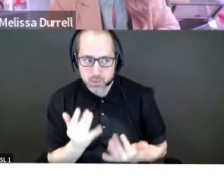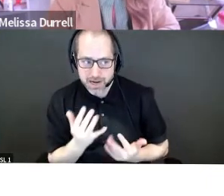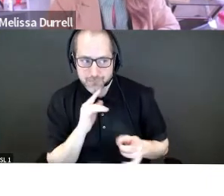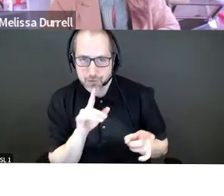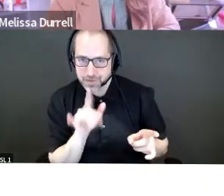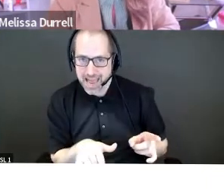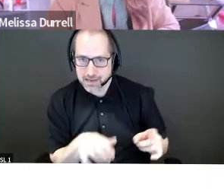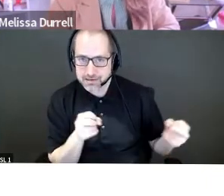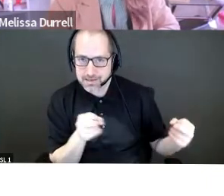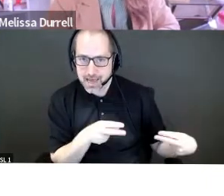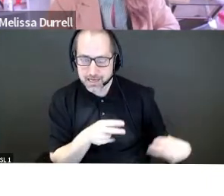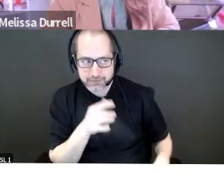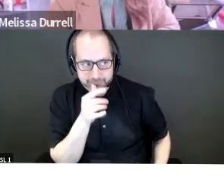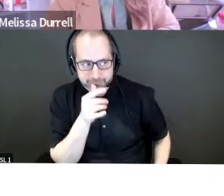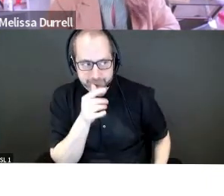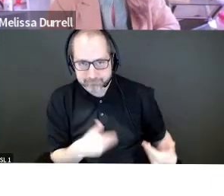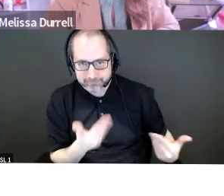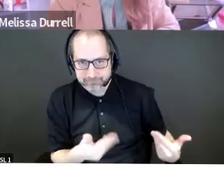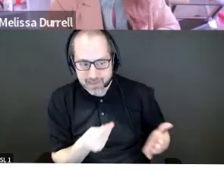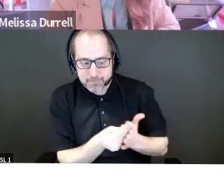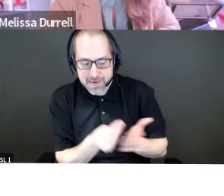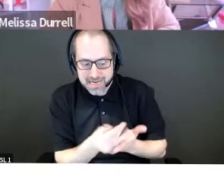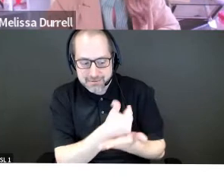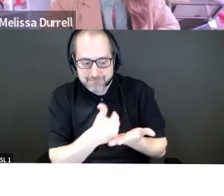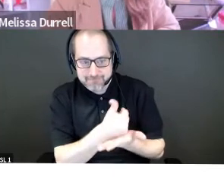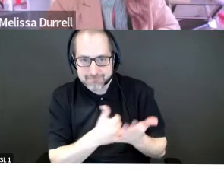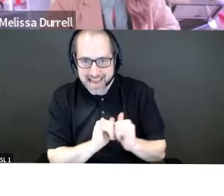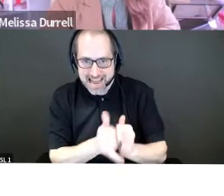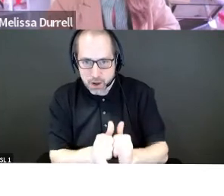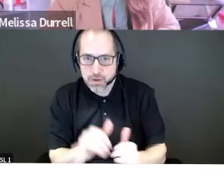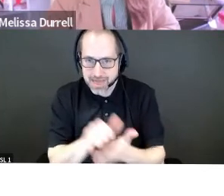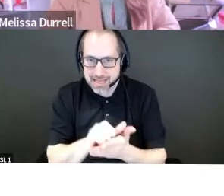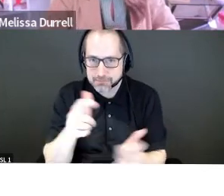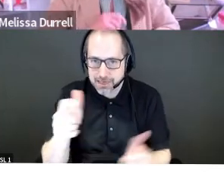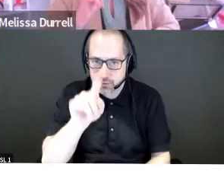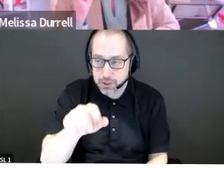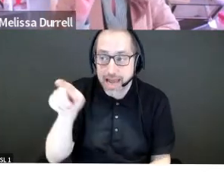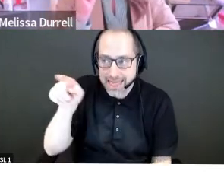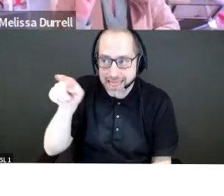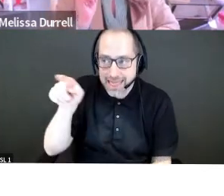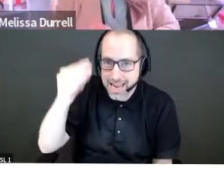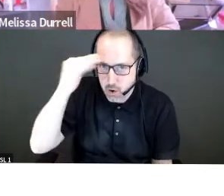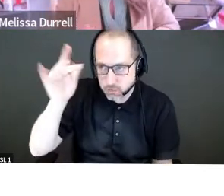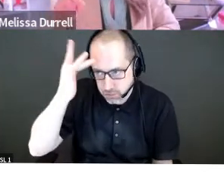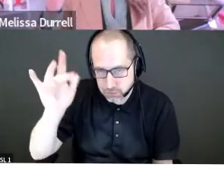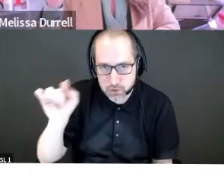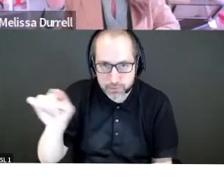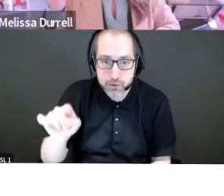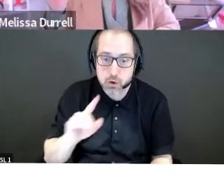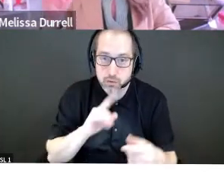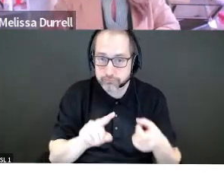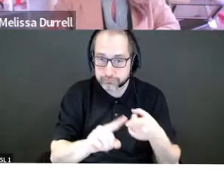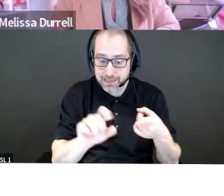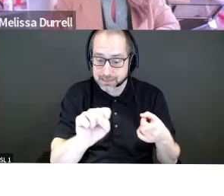pretty impatiently. They want to know how you're going to make money and they all know, they know their stuff. So, um, is it SAS?